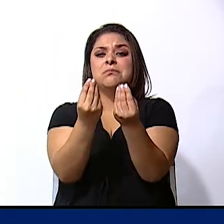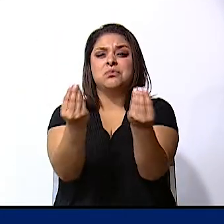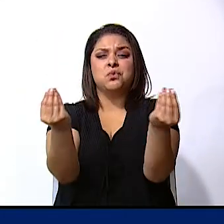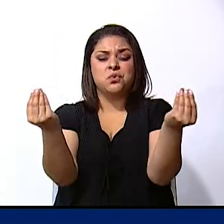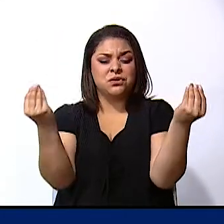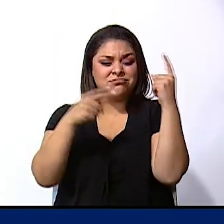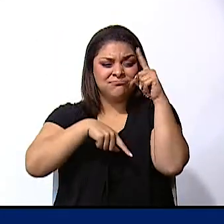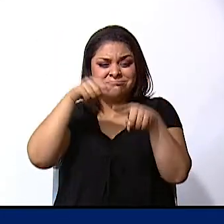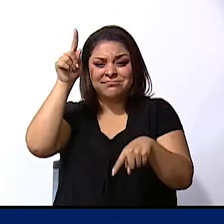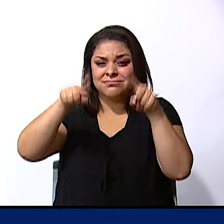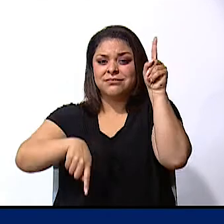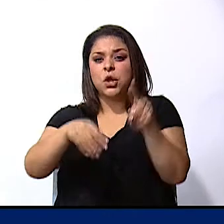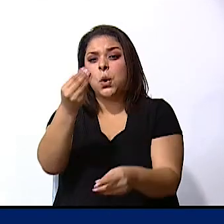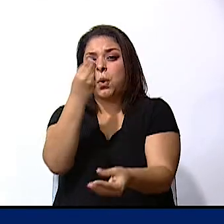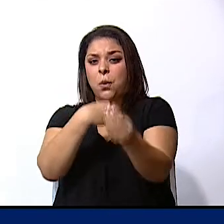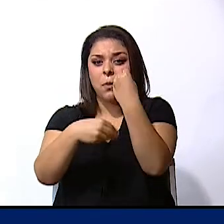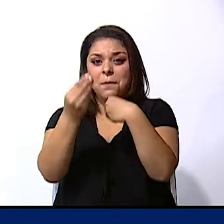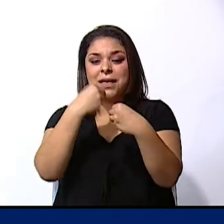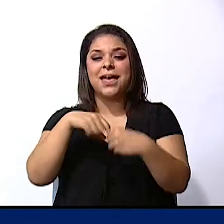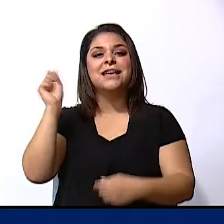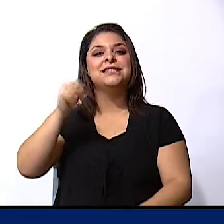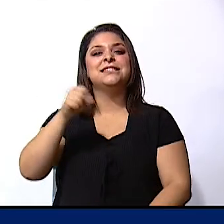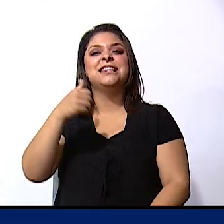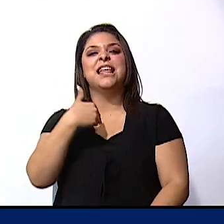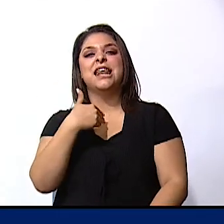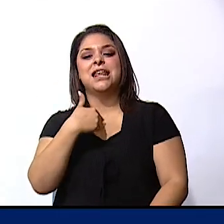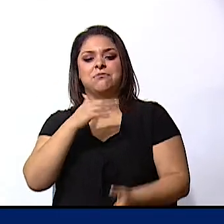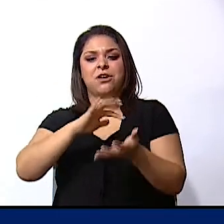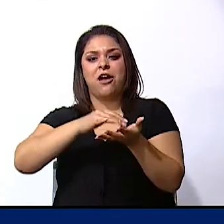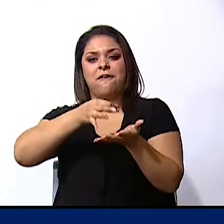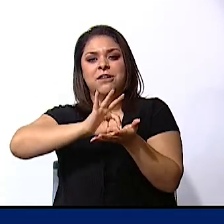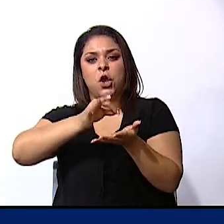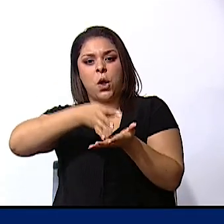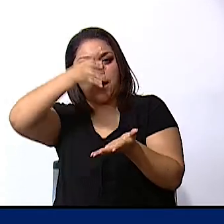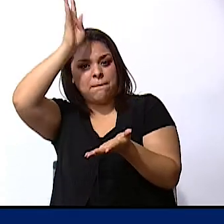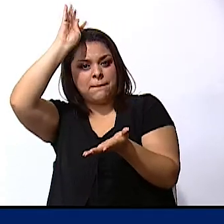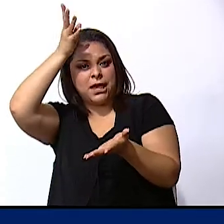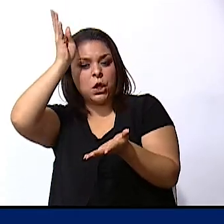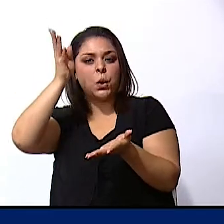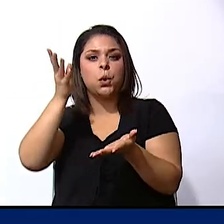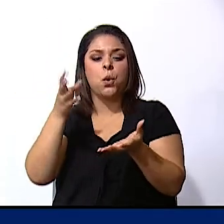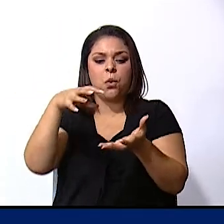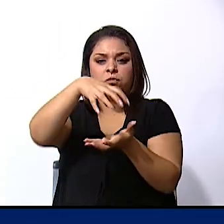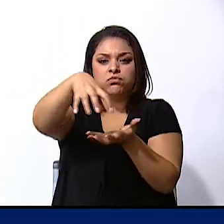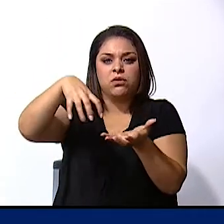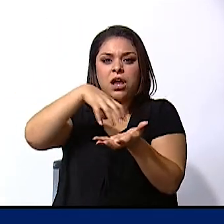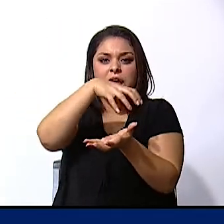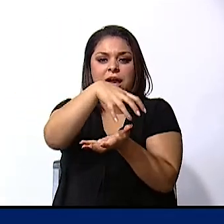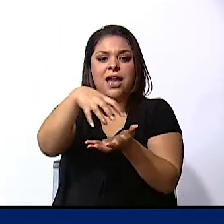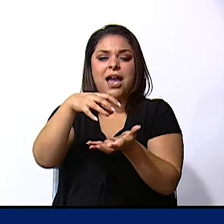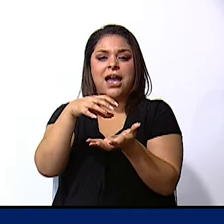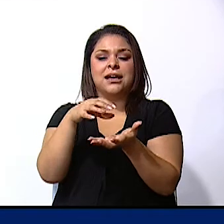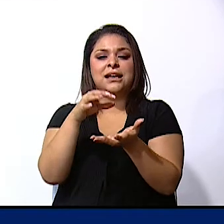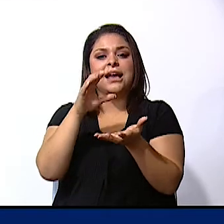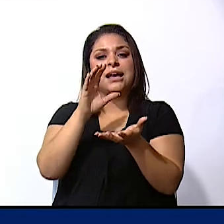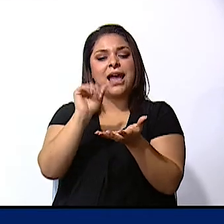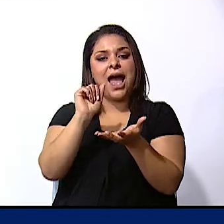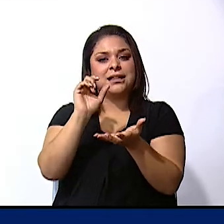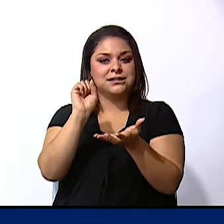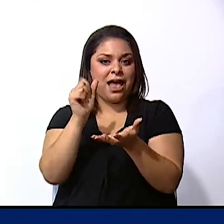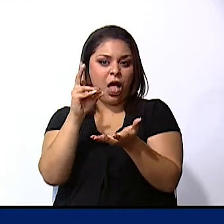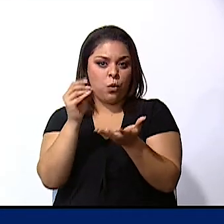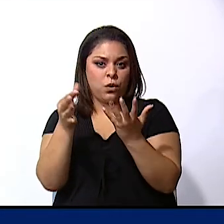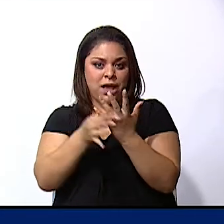diversity yes we have gallo pinto casado we have tamal hoja de